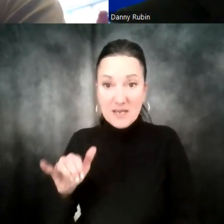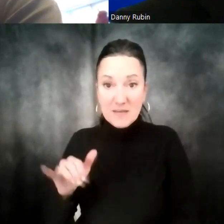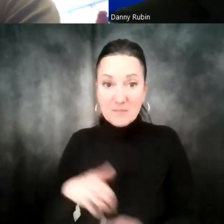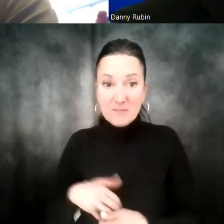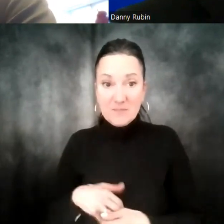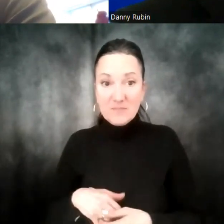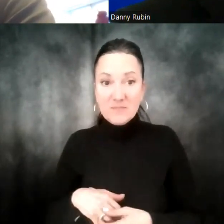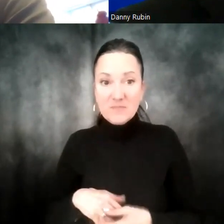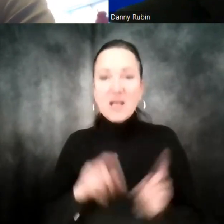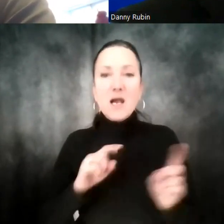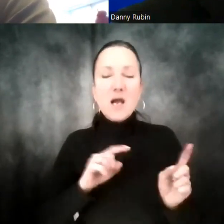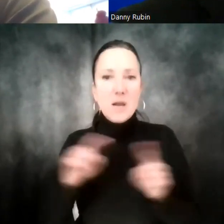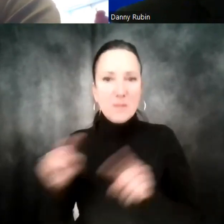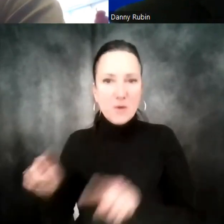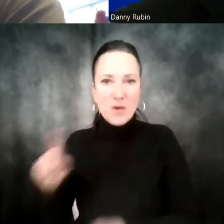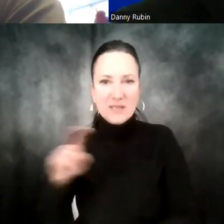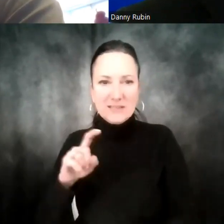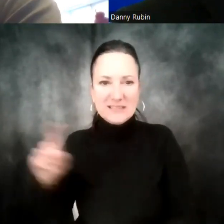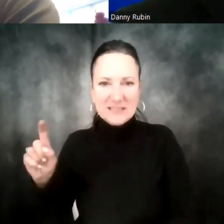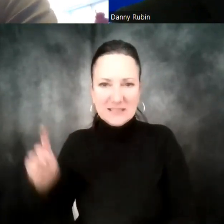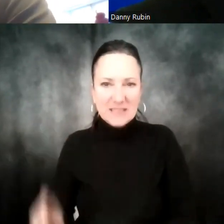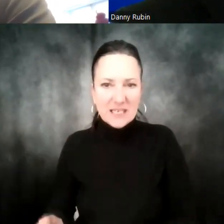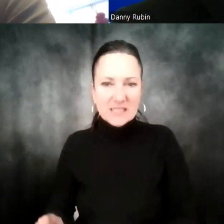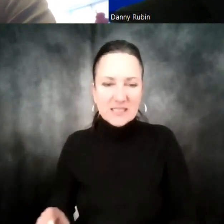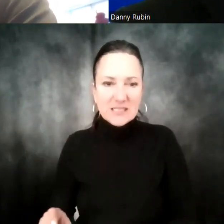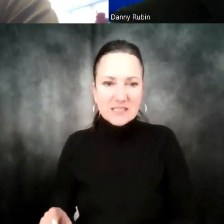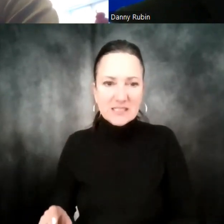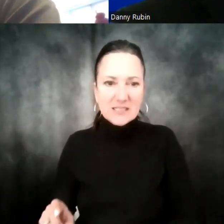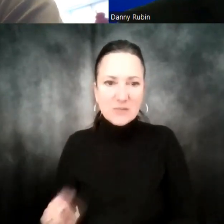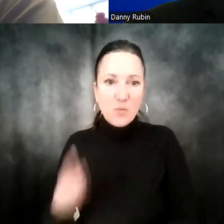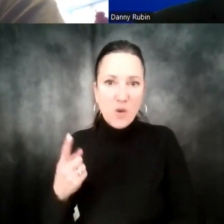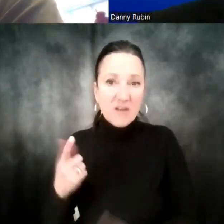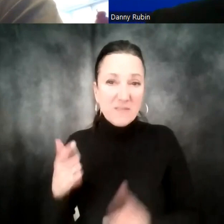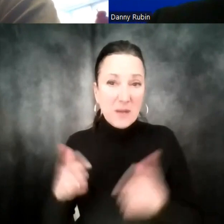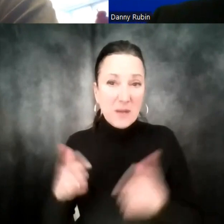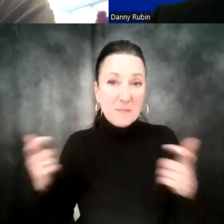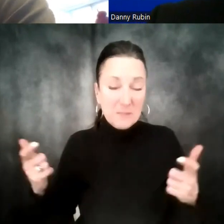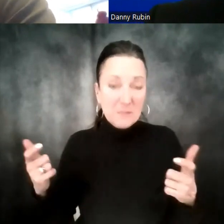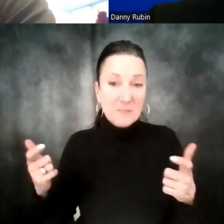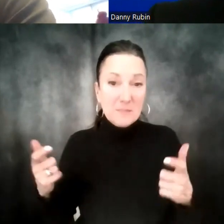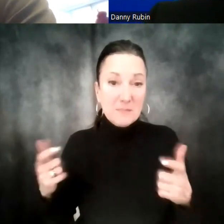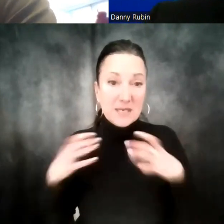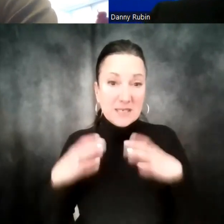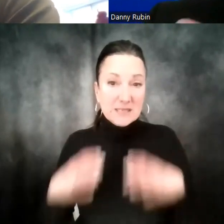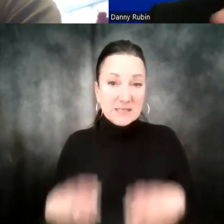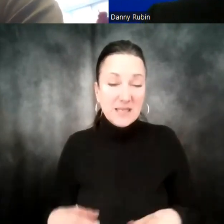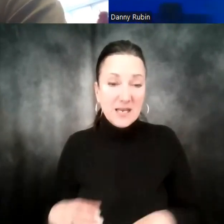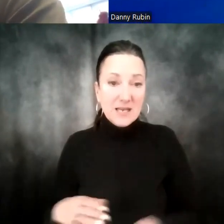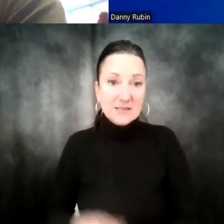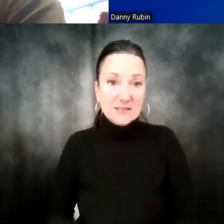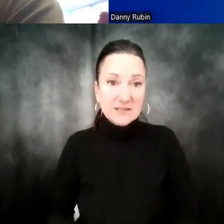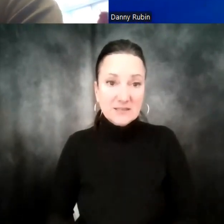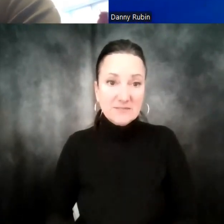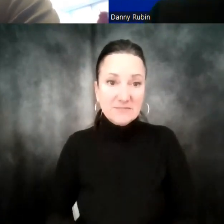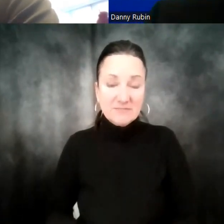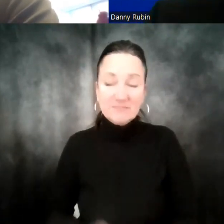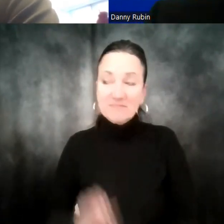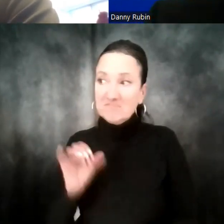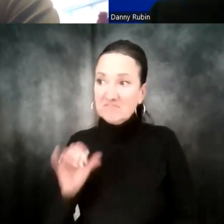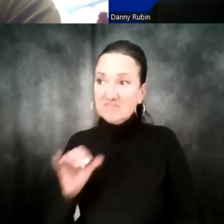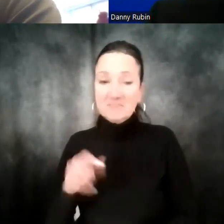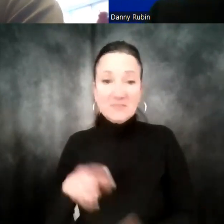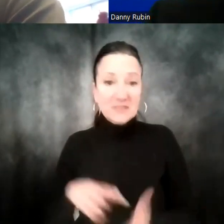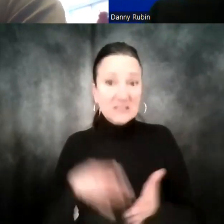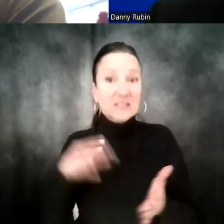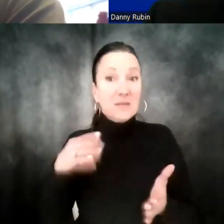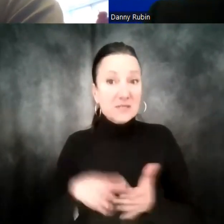I'm going to Austin, Texas to meet with my – one of my biggest clients. Wow. That's very cool. So there you go, Nick, that he – sometimes he